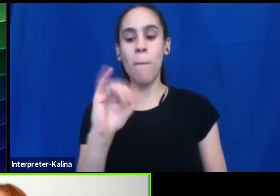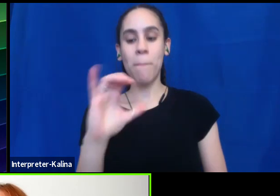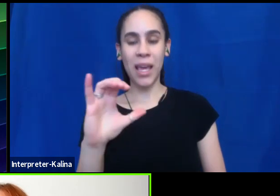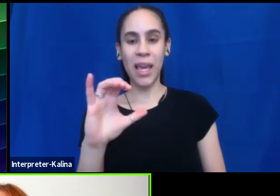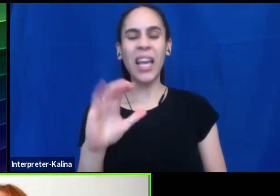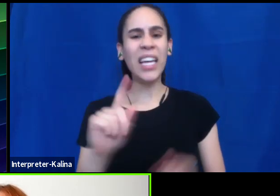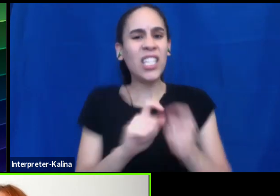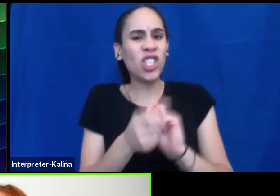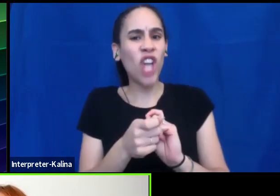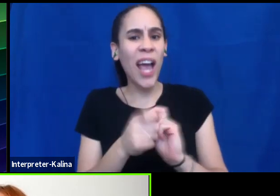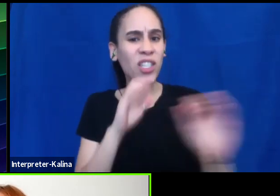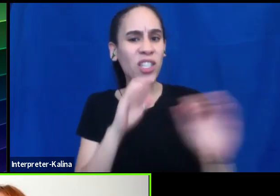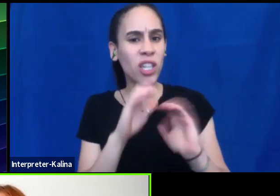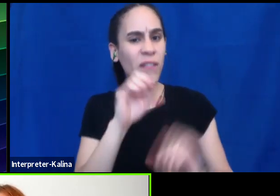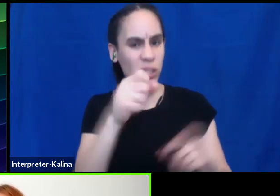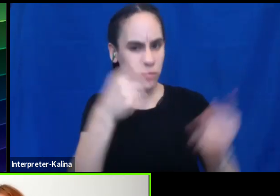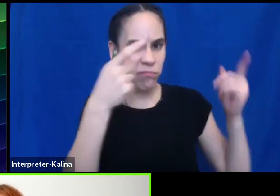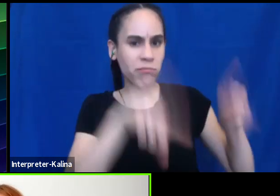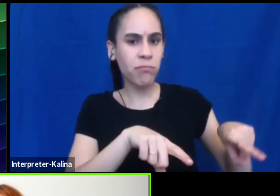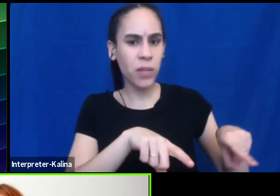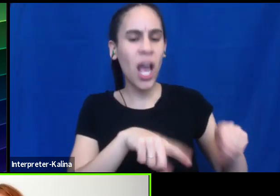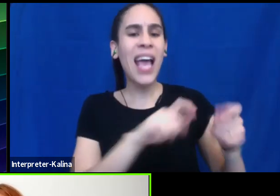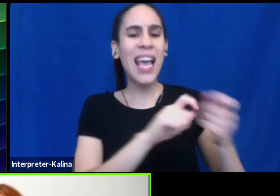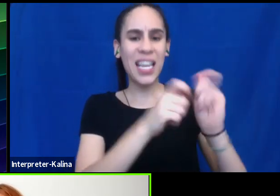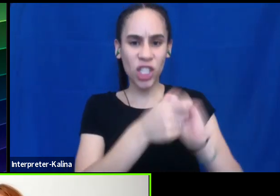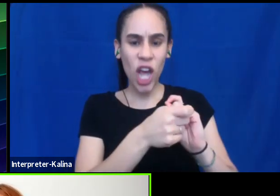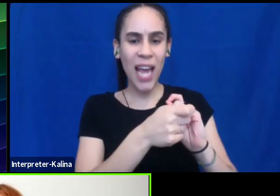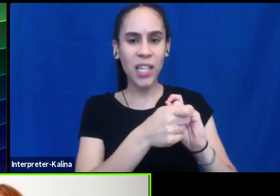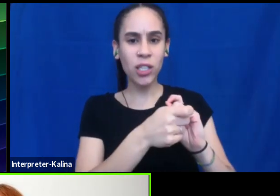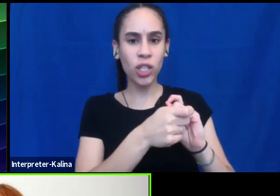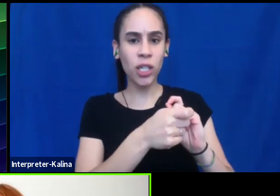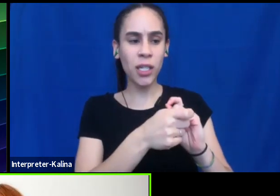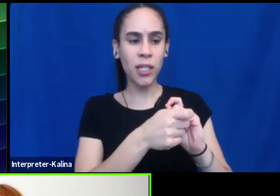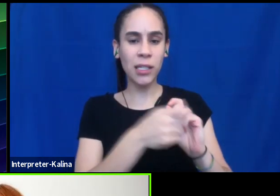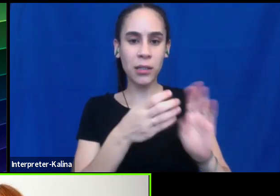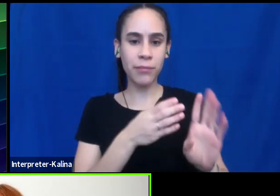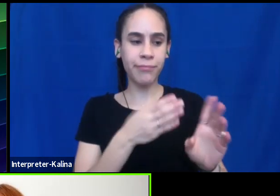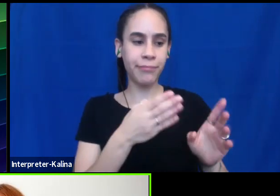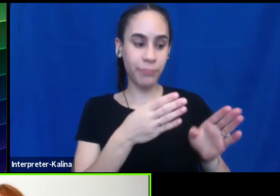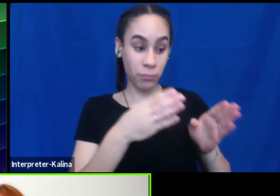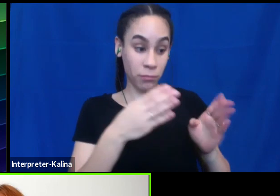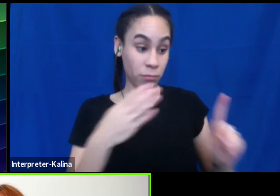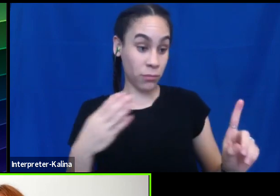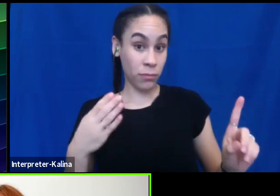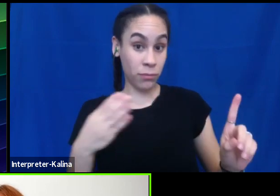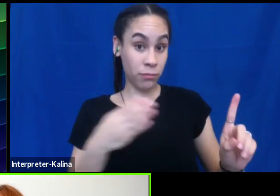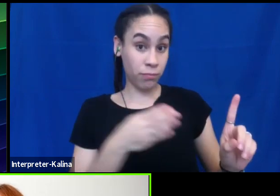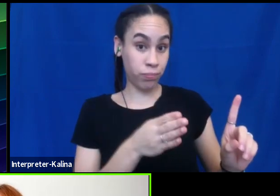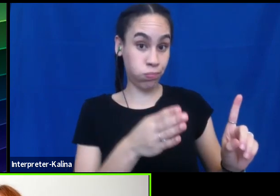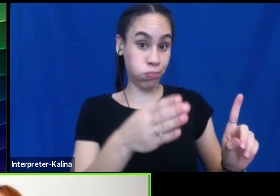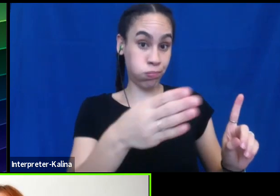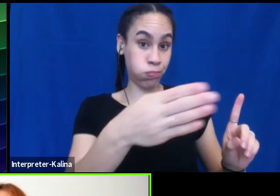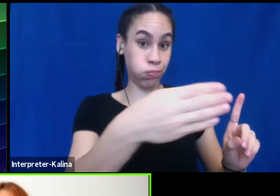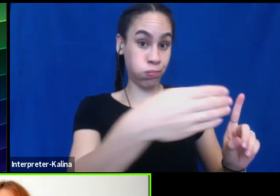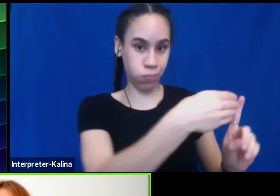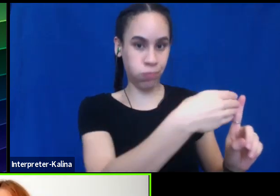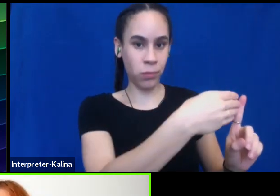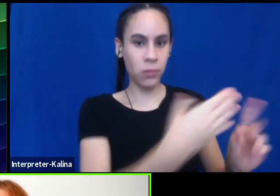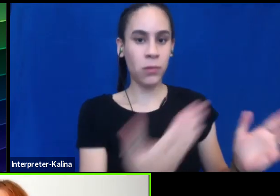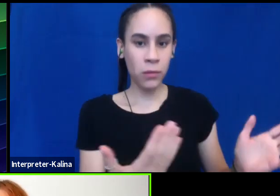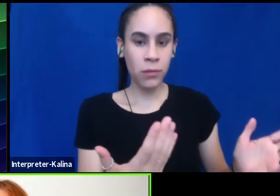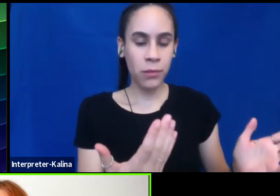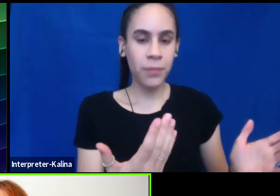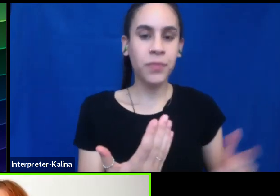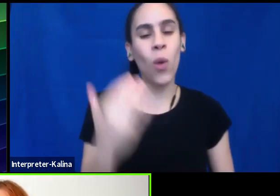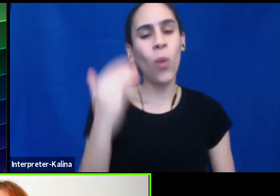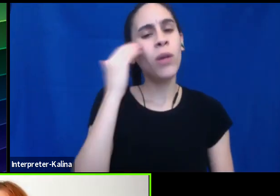changes the, the path forward quite a bit. Um, I think, uh, yeah, there's something to be aware of in